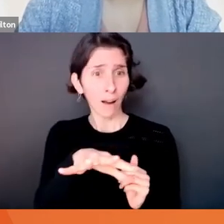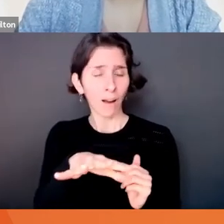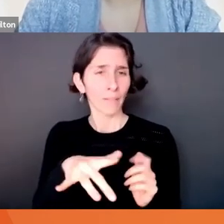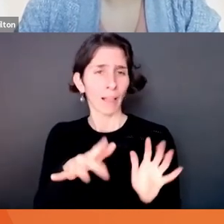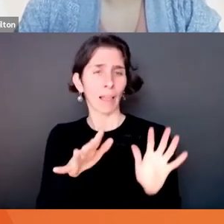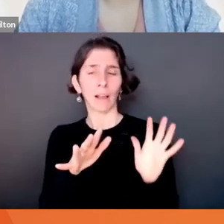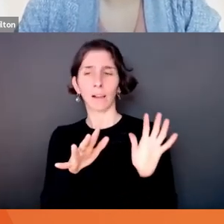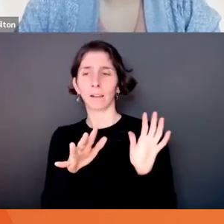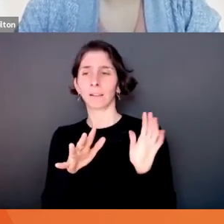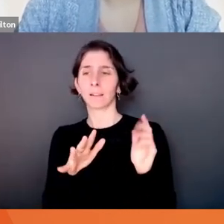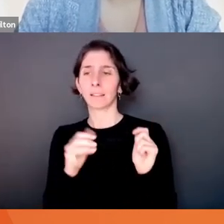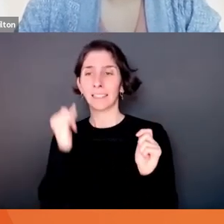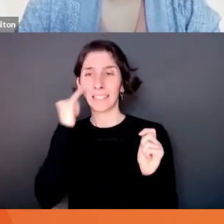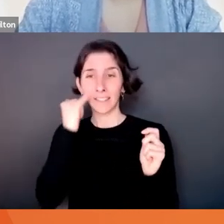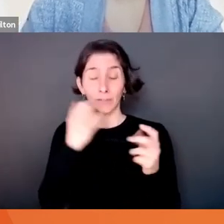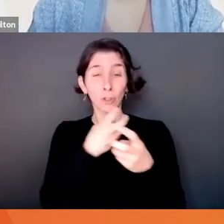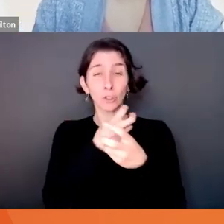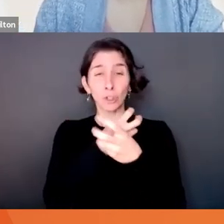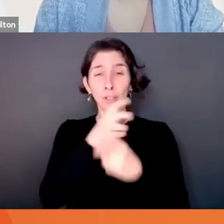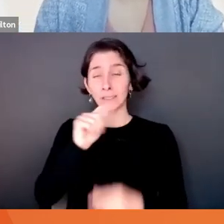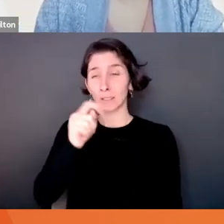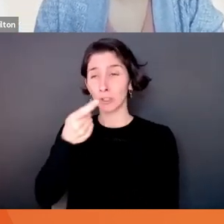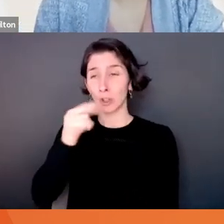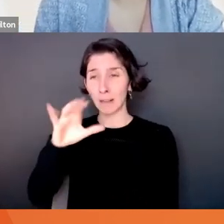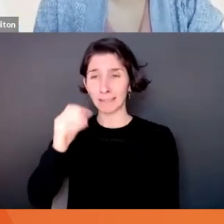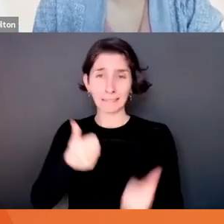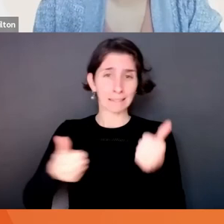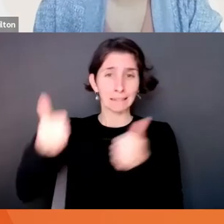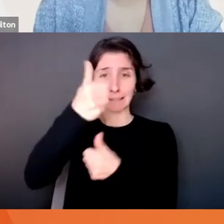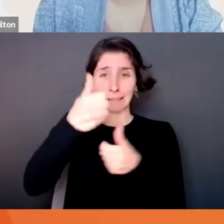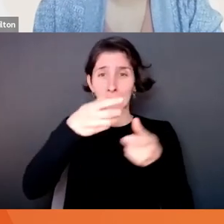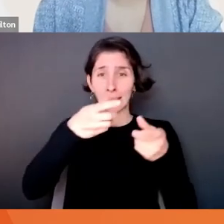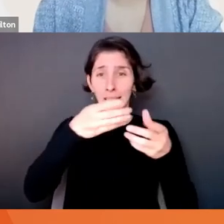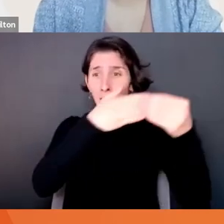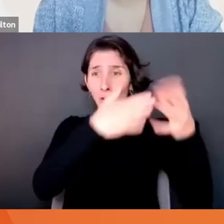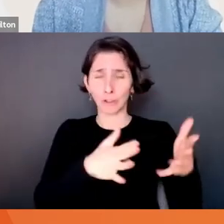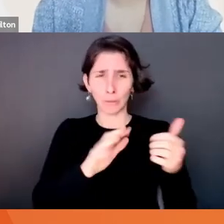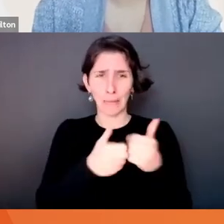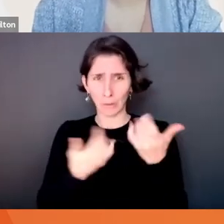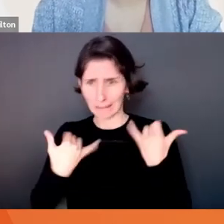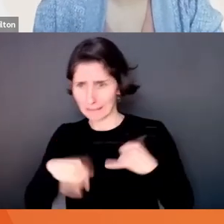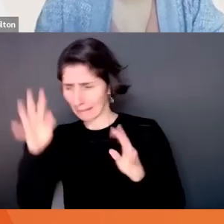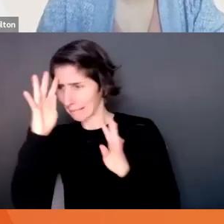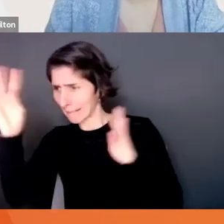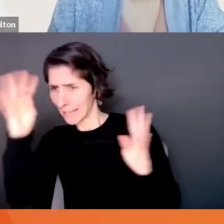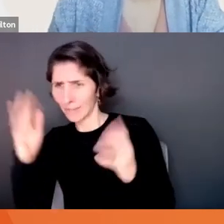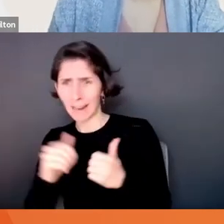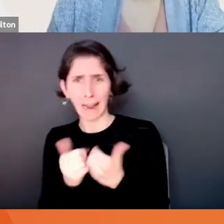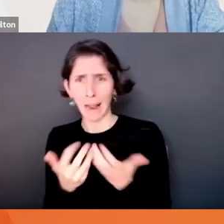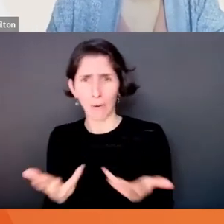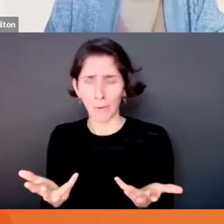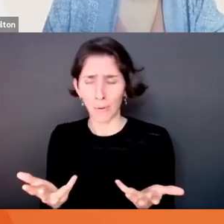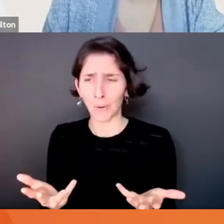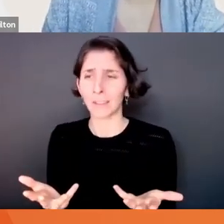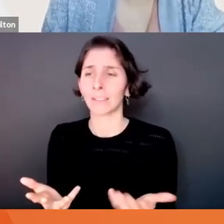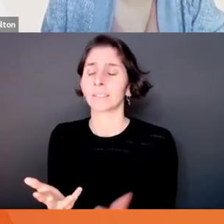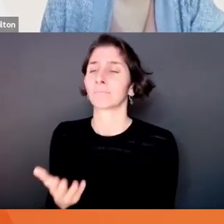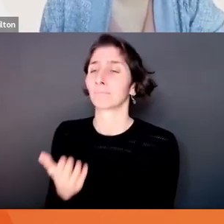innovate around toxic leadership? Hmm. It's a good question. Um, I, I,